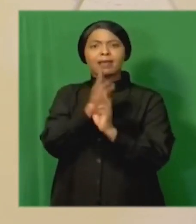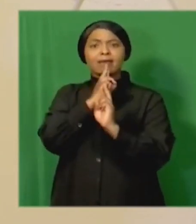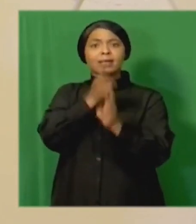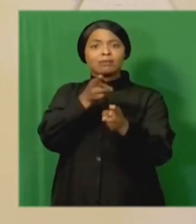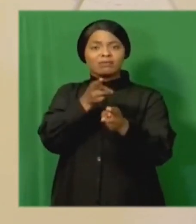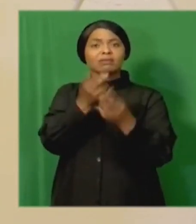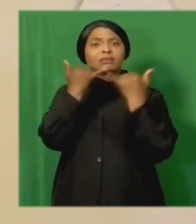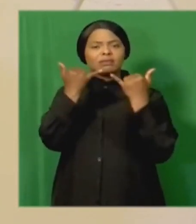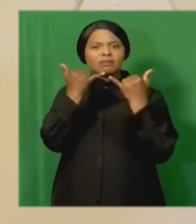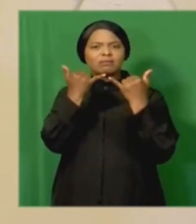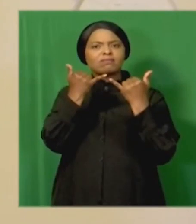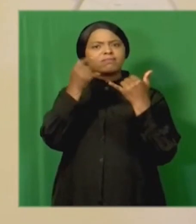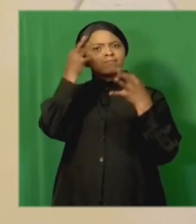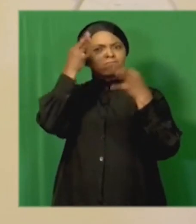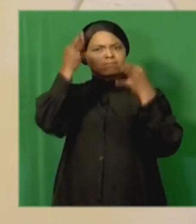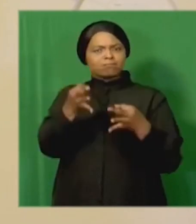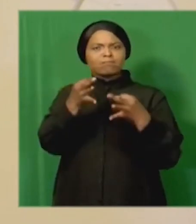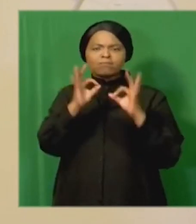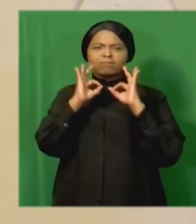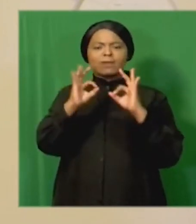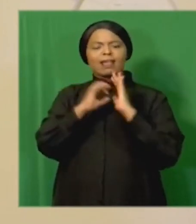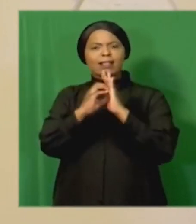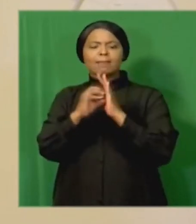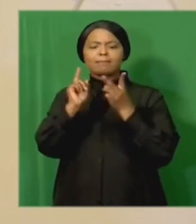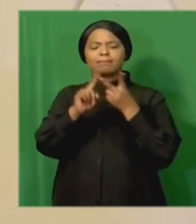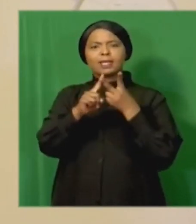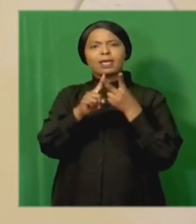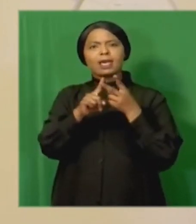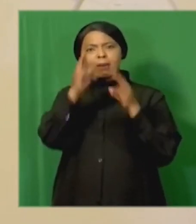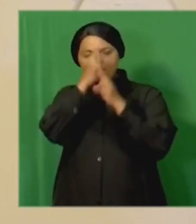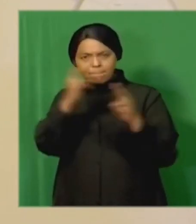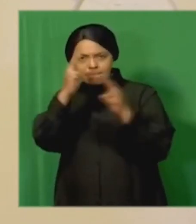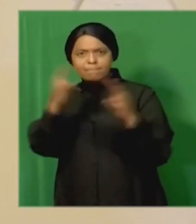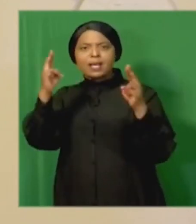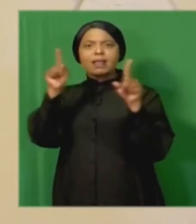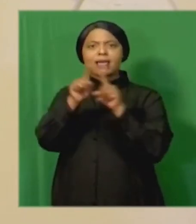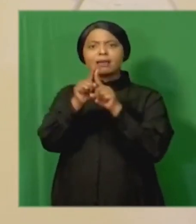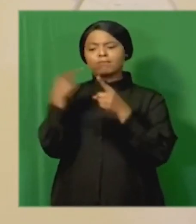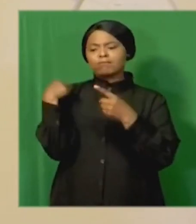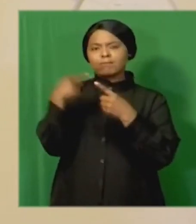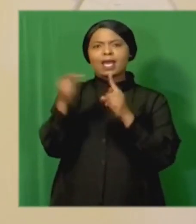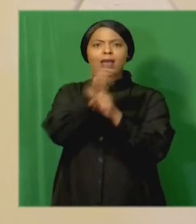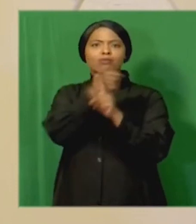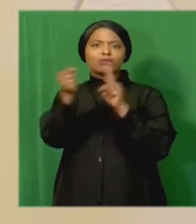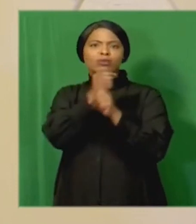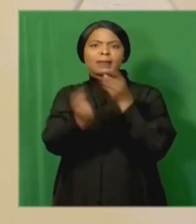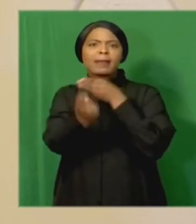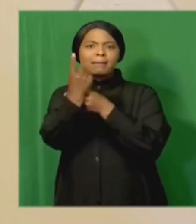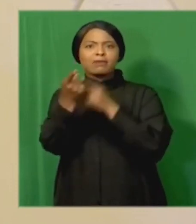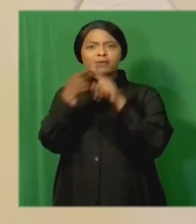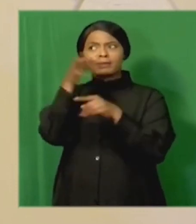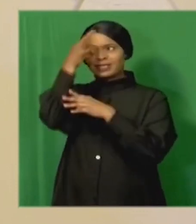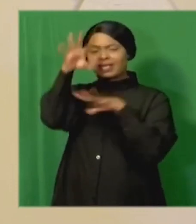constitutes an ethical, moral, and institutional departure from the abuses revealed by